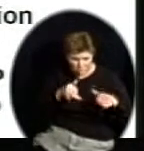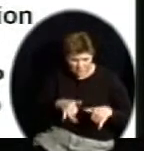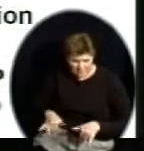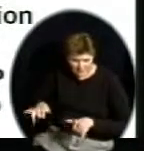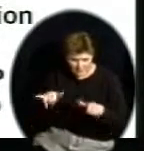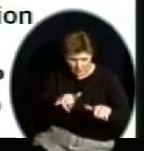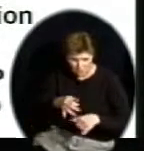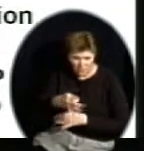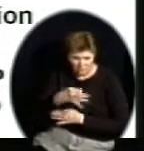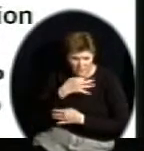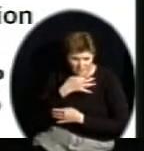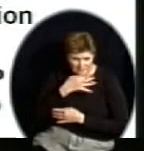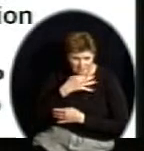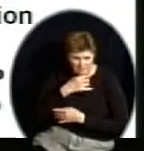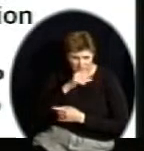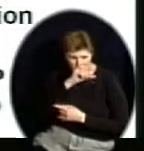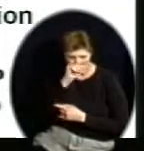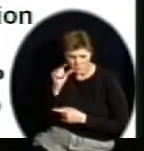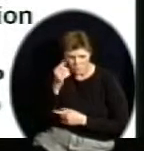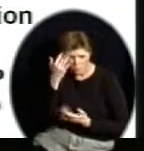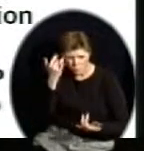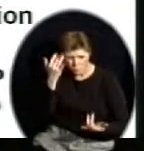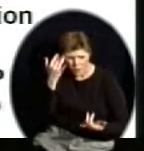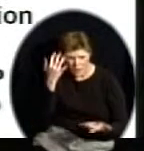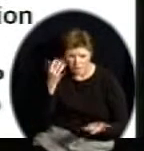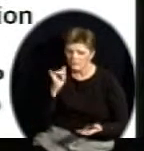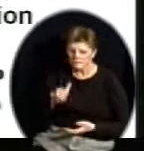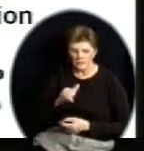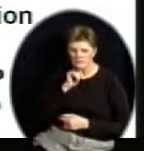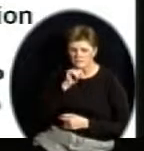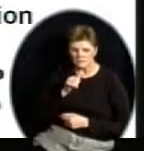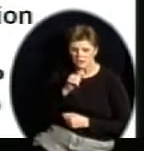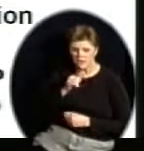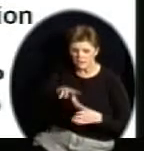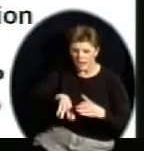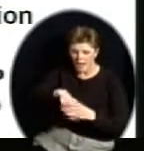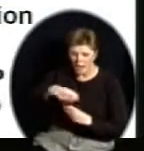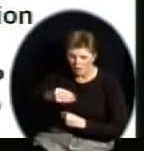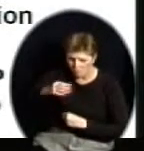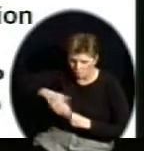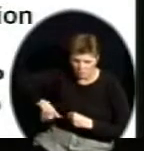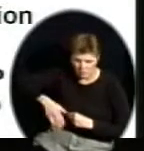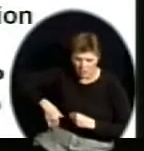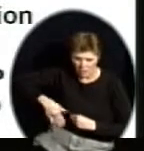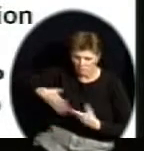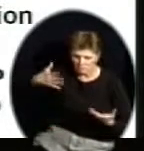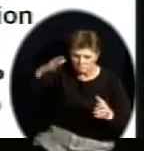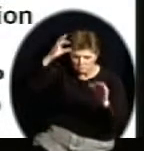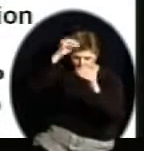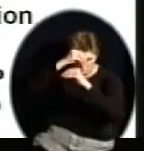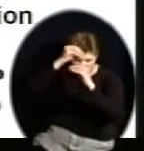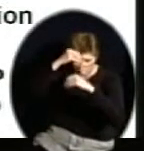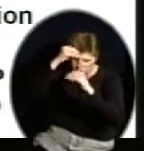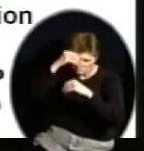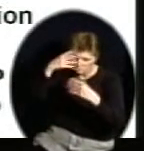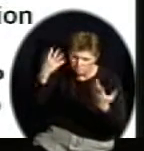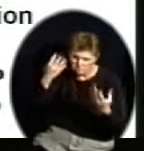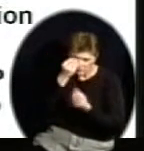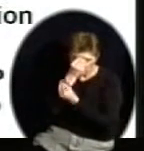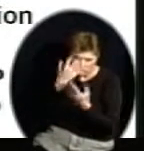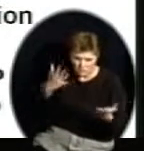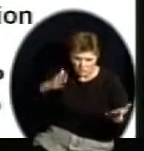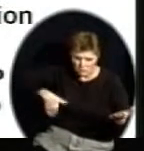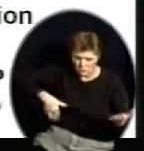red. Was that a significant? Just to let us know that that has not been released yet. We don't know what that will be. What the score, what the cutoff is The State